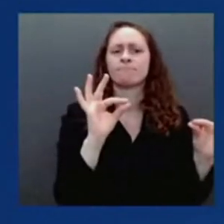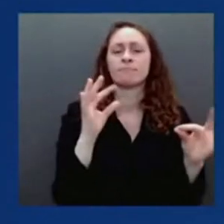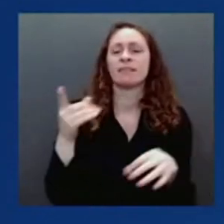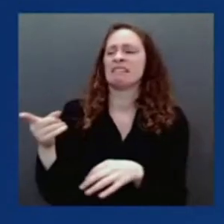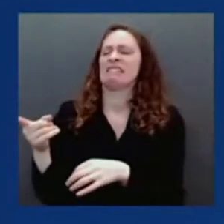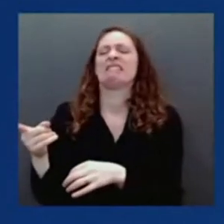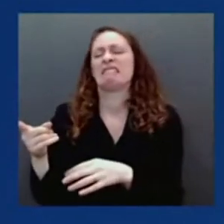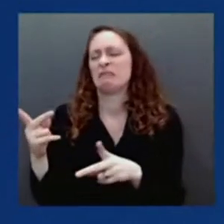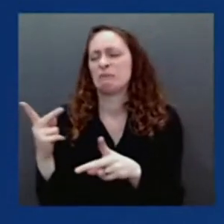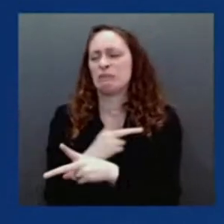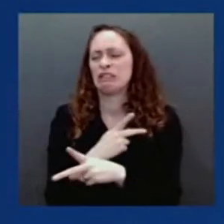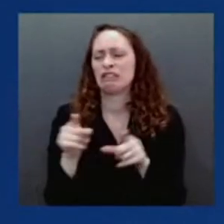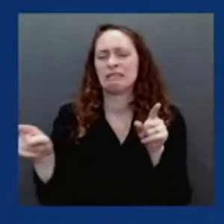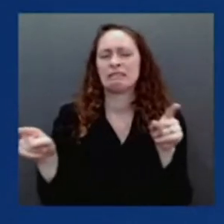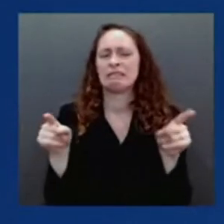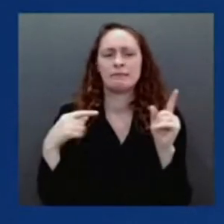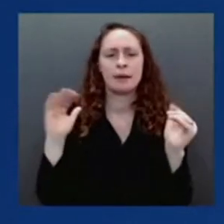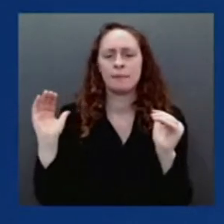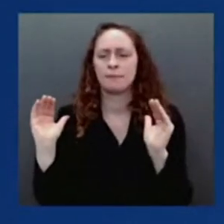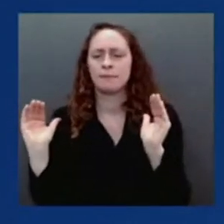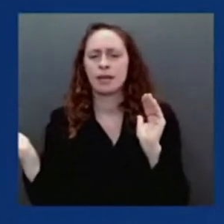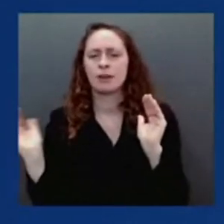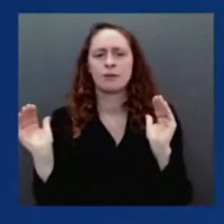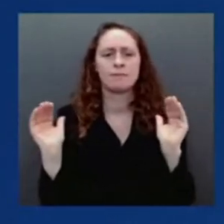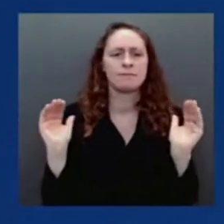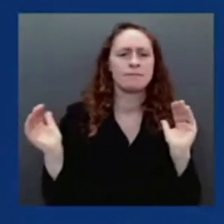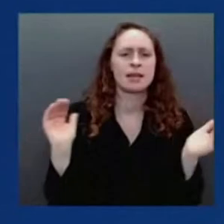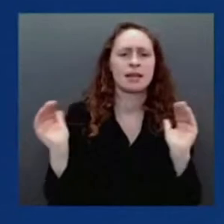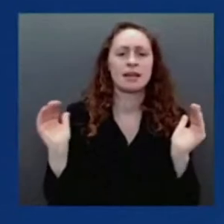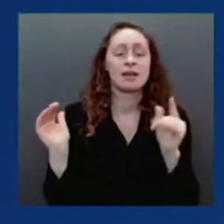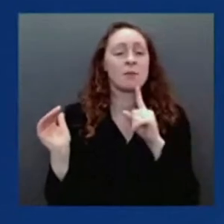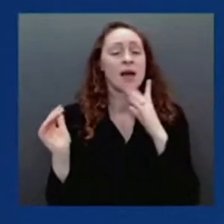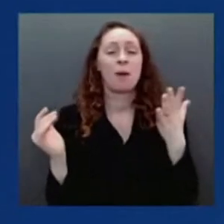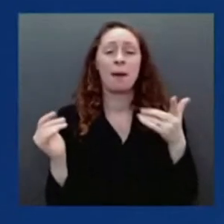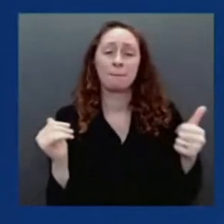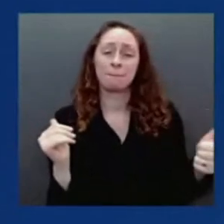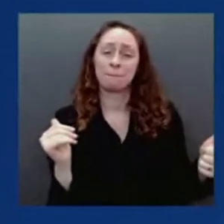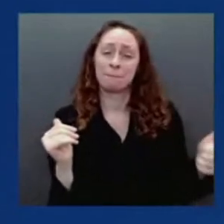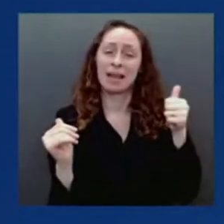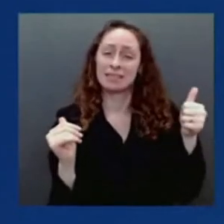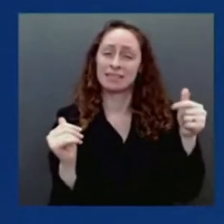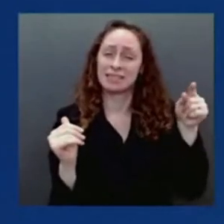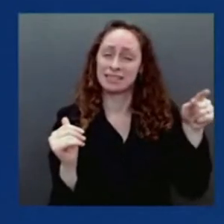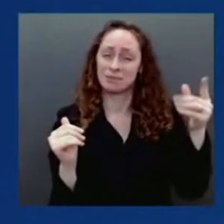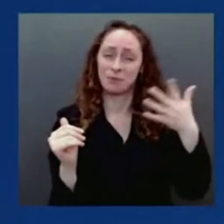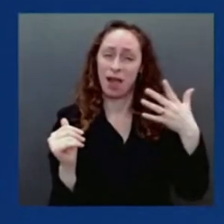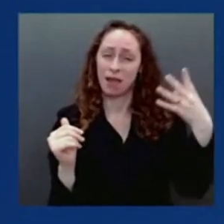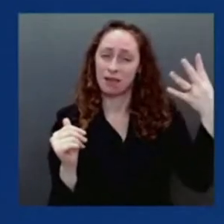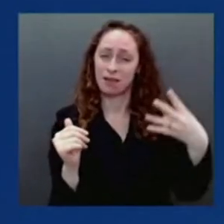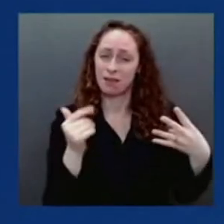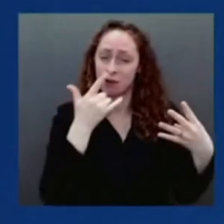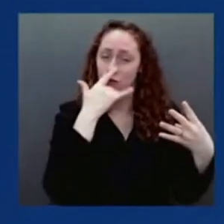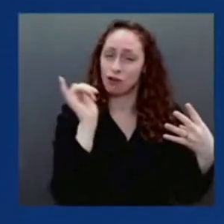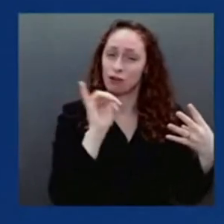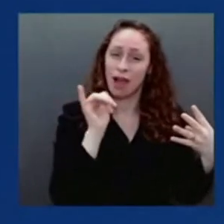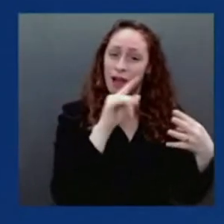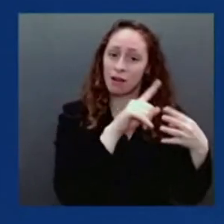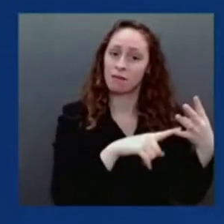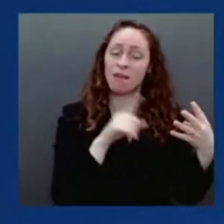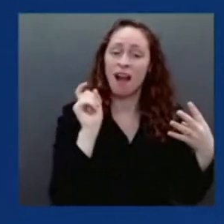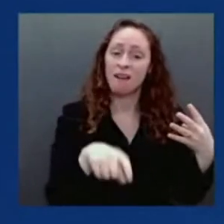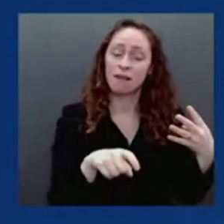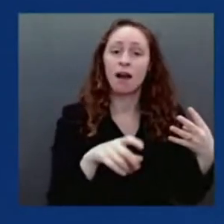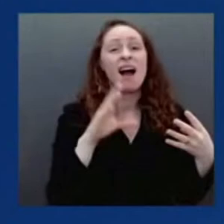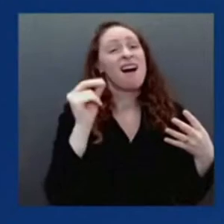worst case scenario, but we don't know. You've got to be prepared for the worst, but anticipate and look at the data as it's evolving